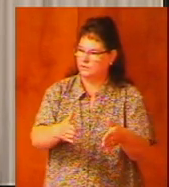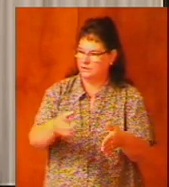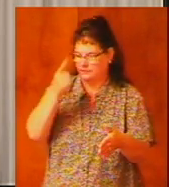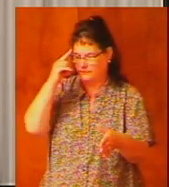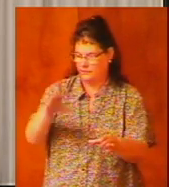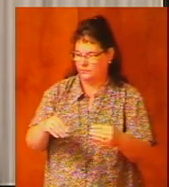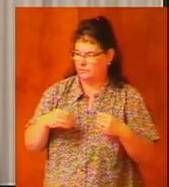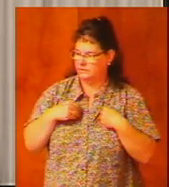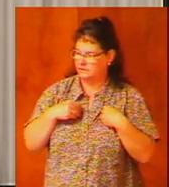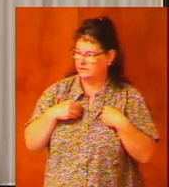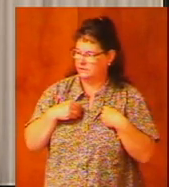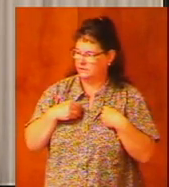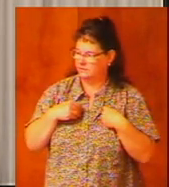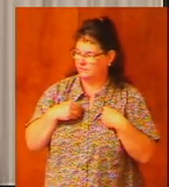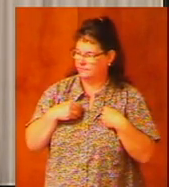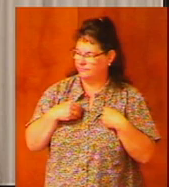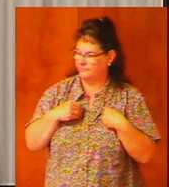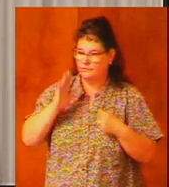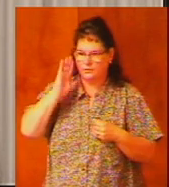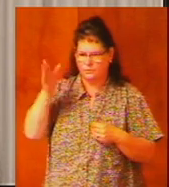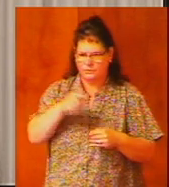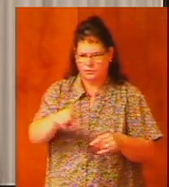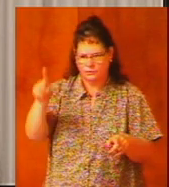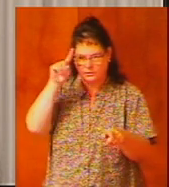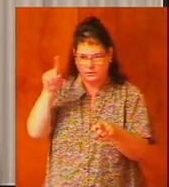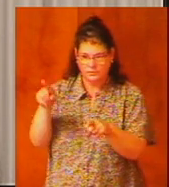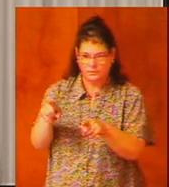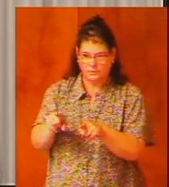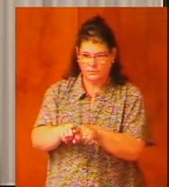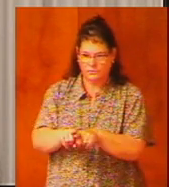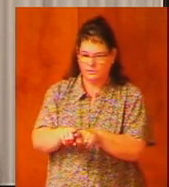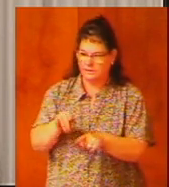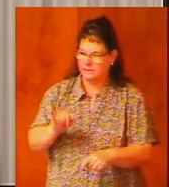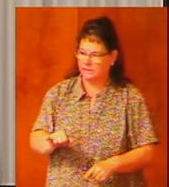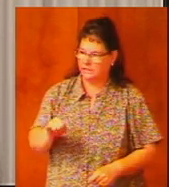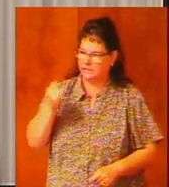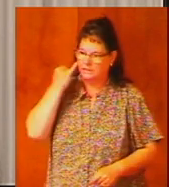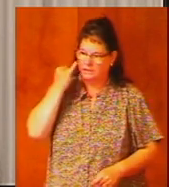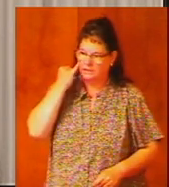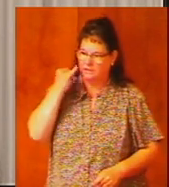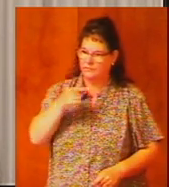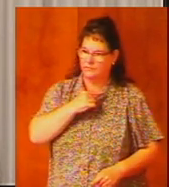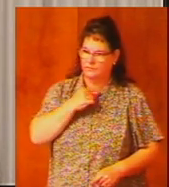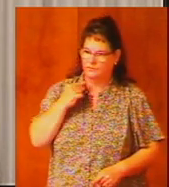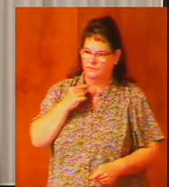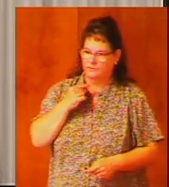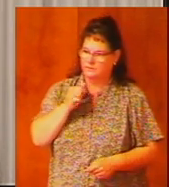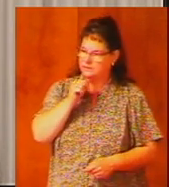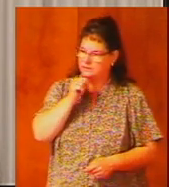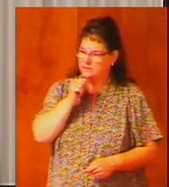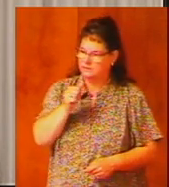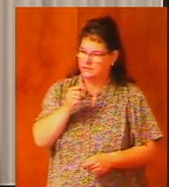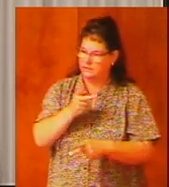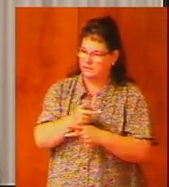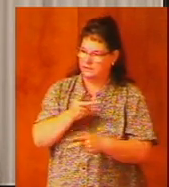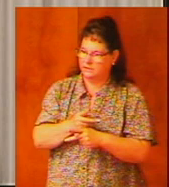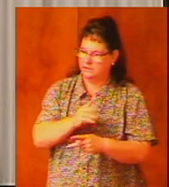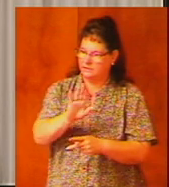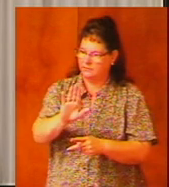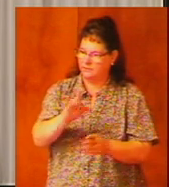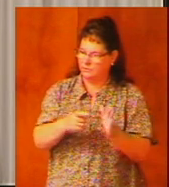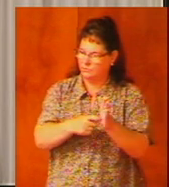would you not agree with me that if the priests failed to carry out their obligations